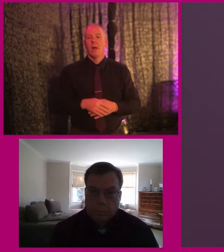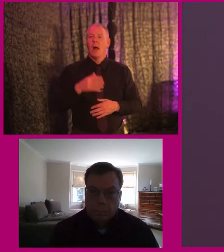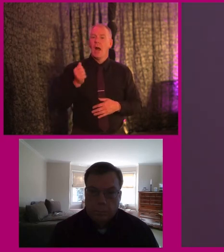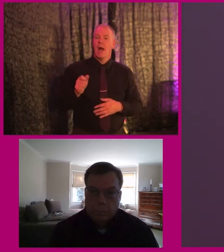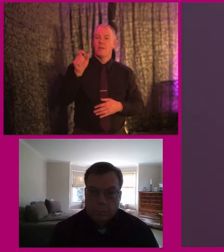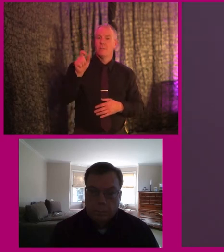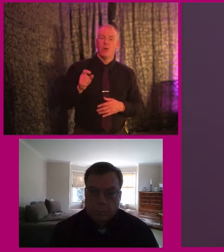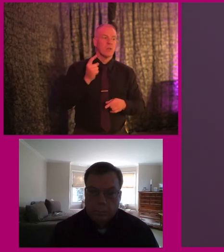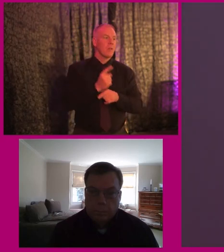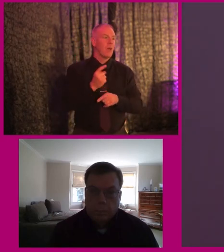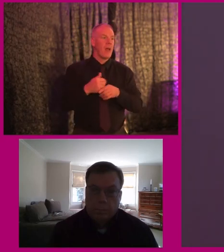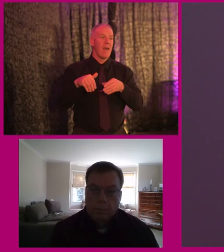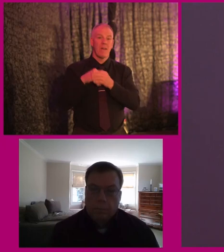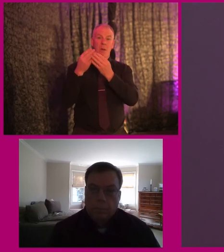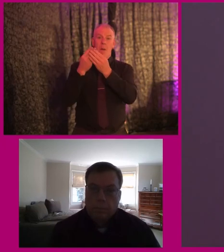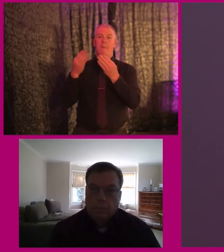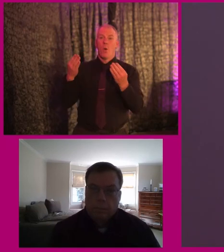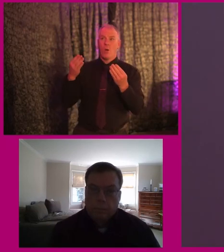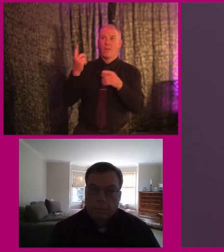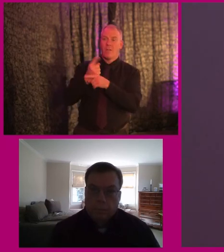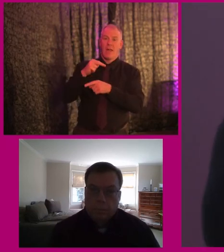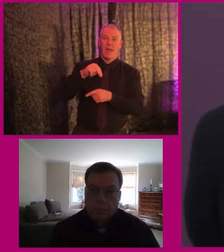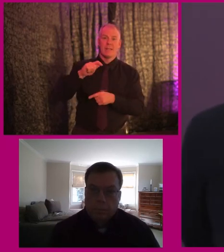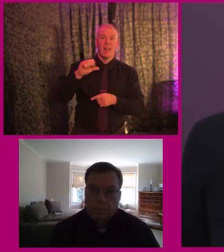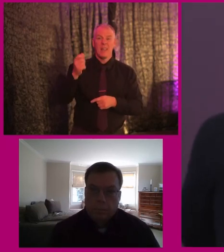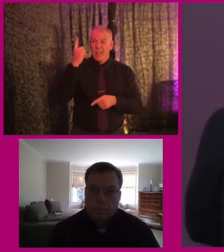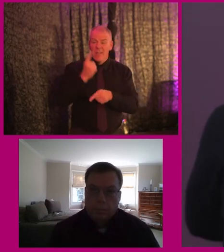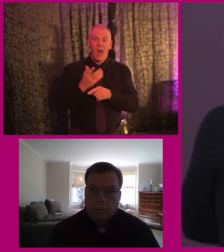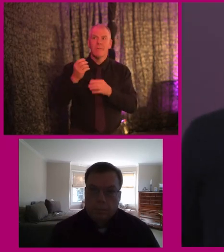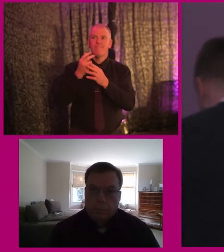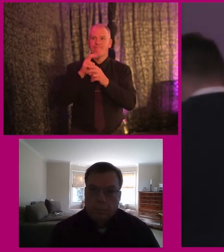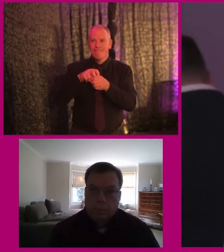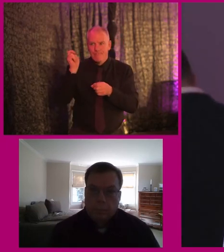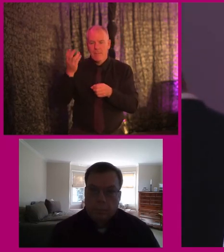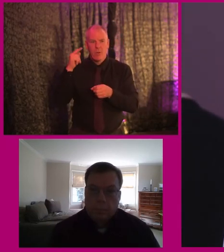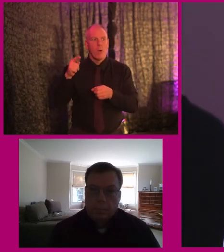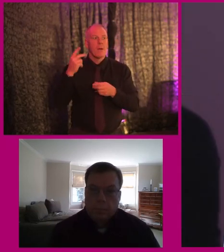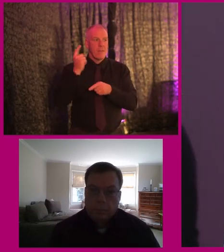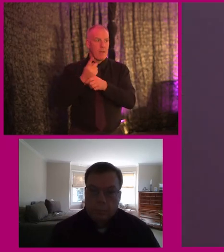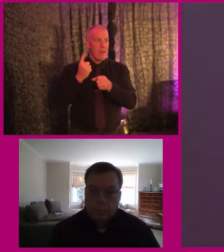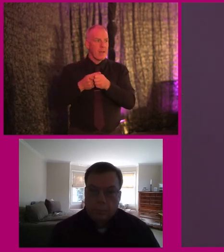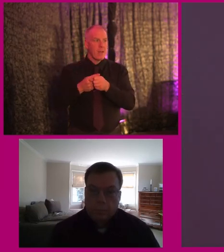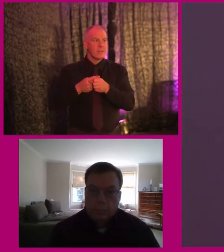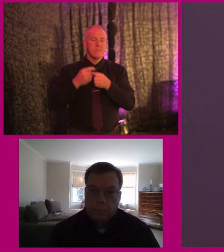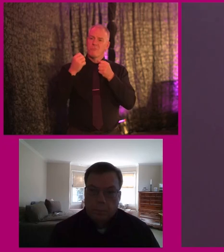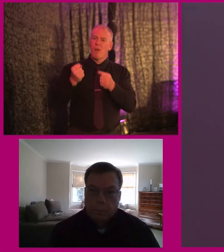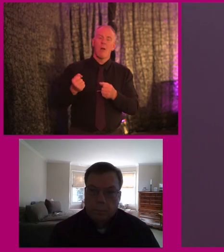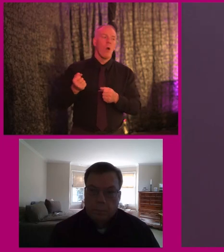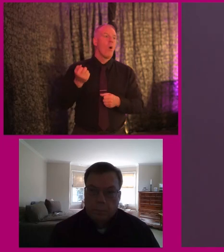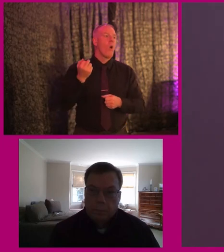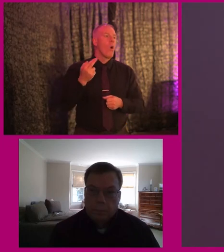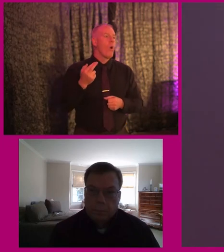actually who is actually in the board level now of the NTA, which we did have for a while and we lost, and someone who's good, or even